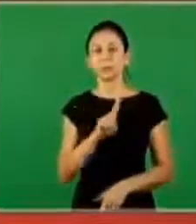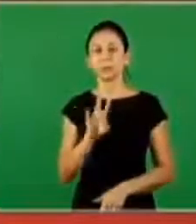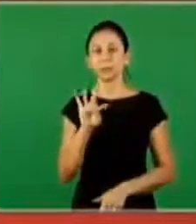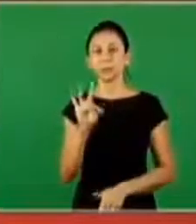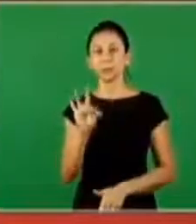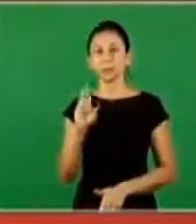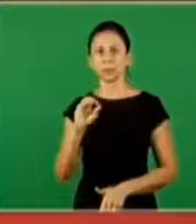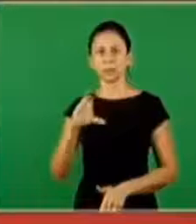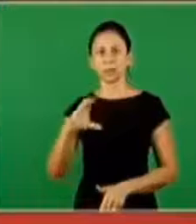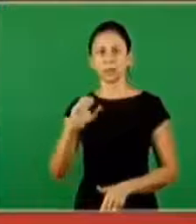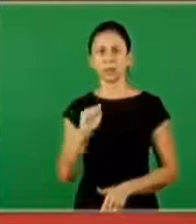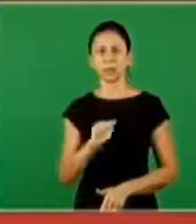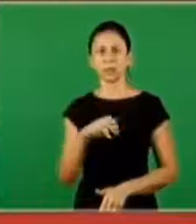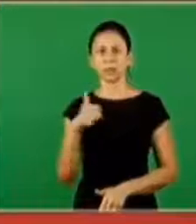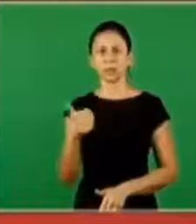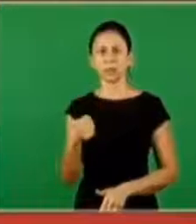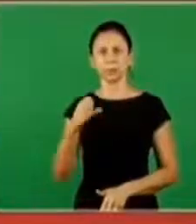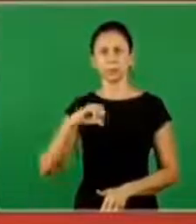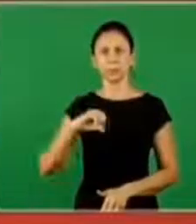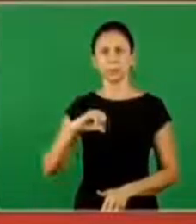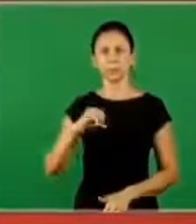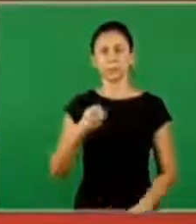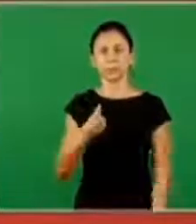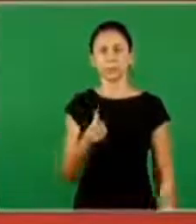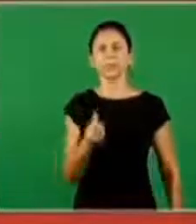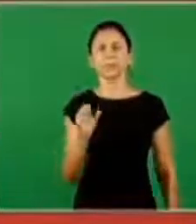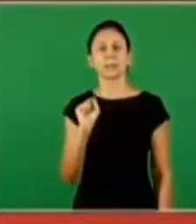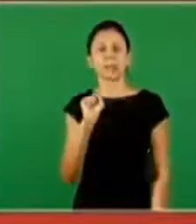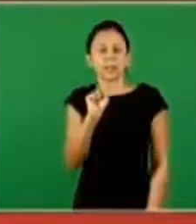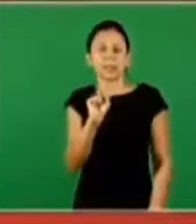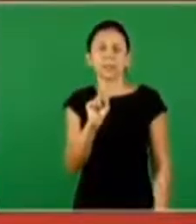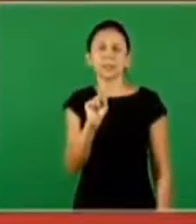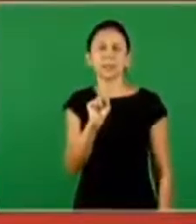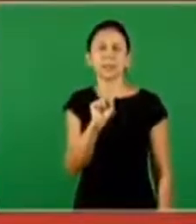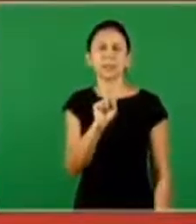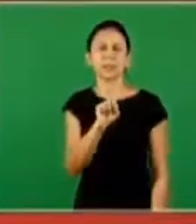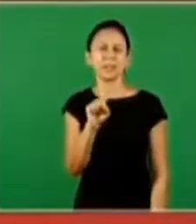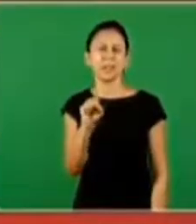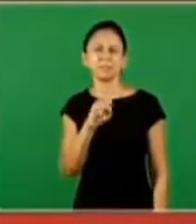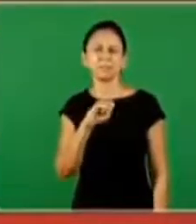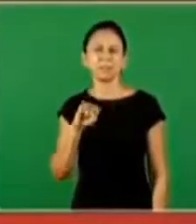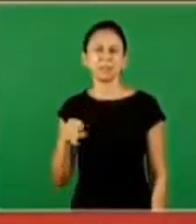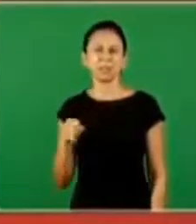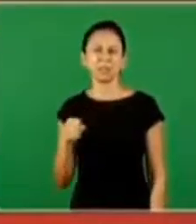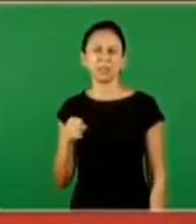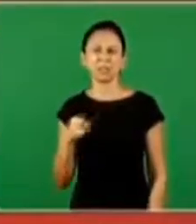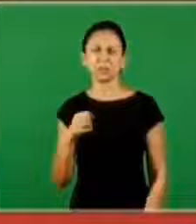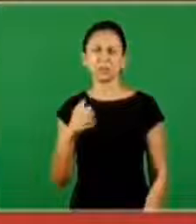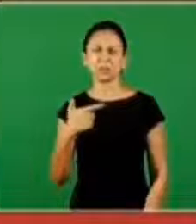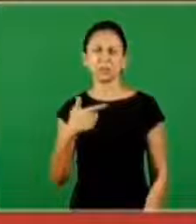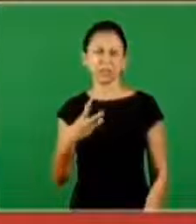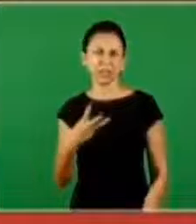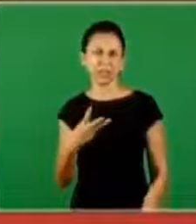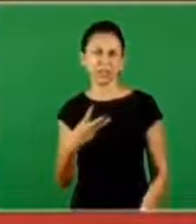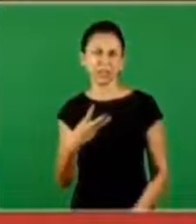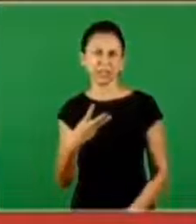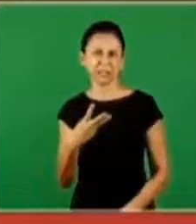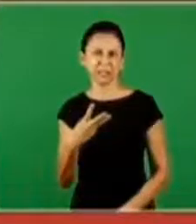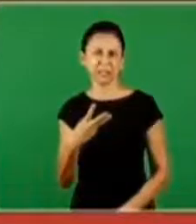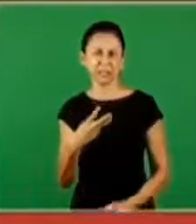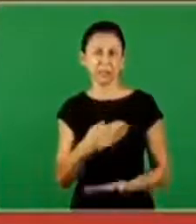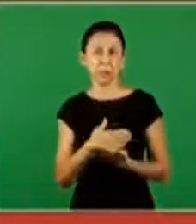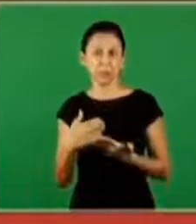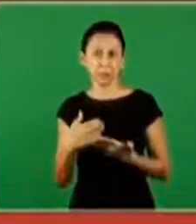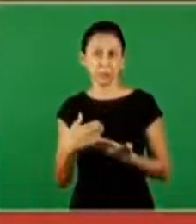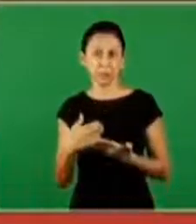I'm talking 1968, in February was the first, January was, 23